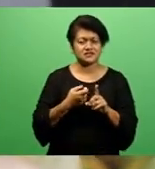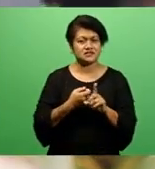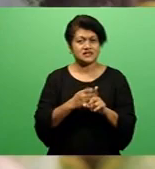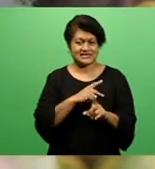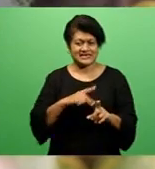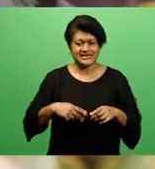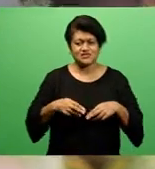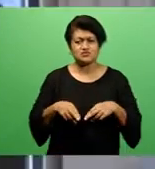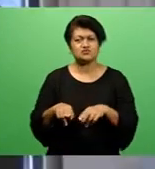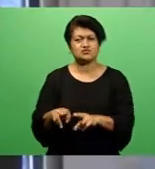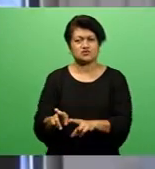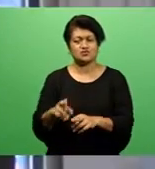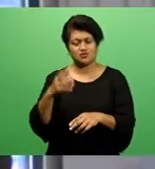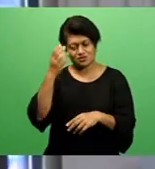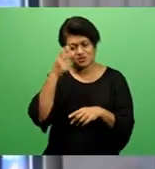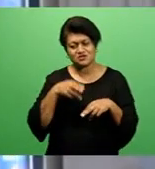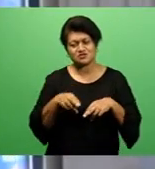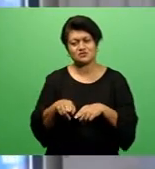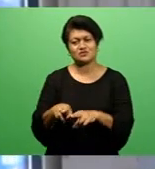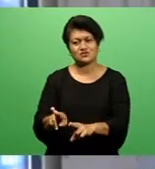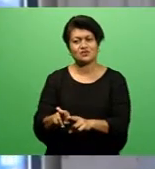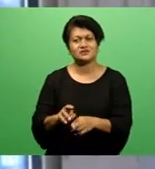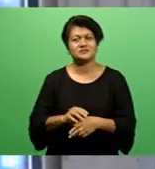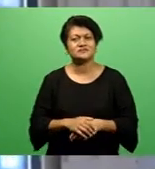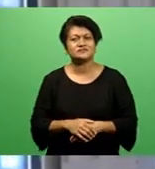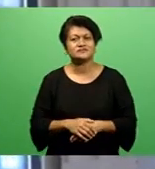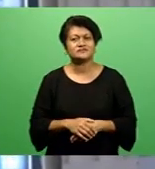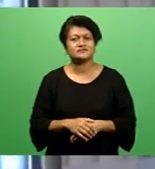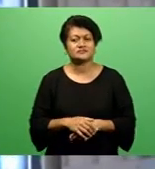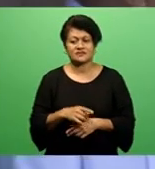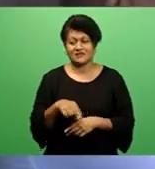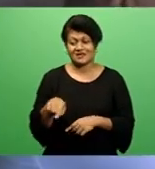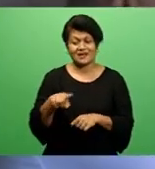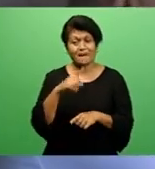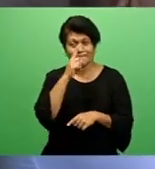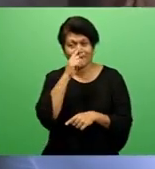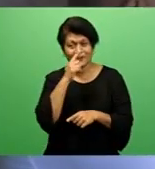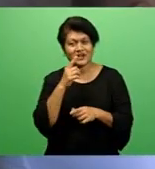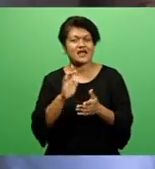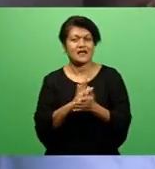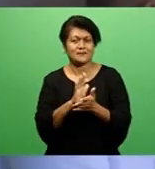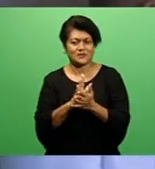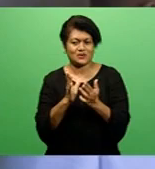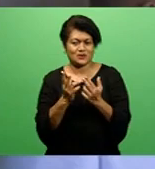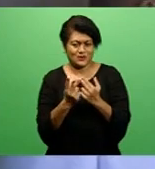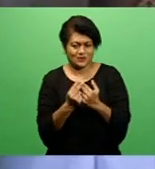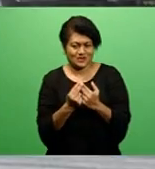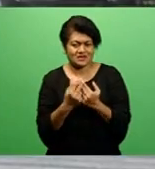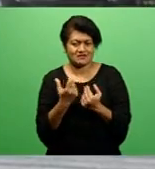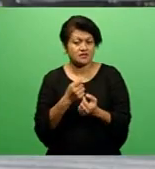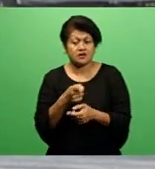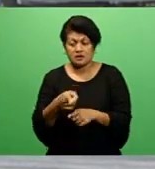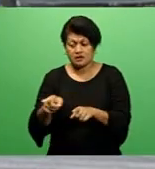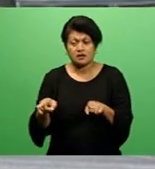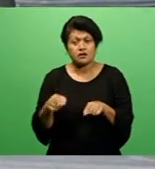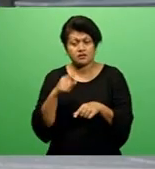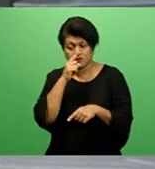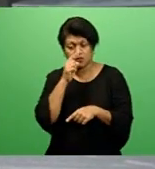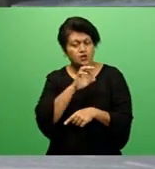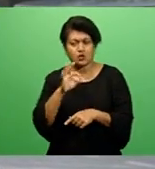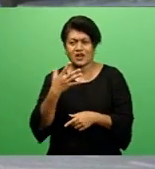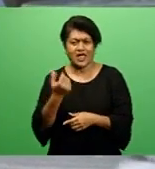our small and medium enterprises who are actually doing this. They're quite happy with their stalls. These owners don't have to pay a single cent.